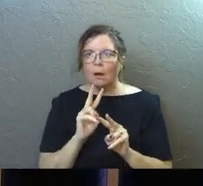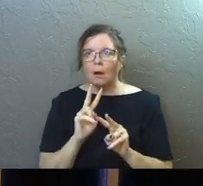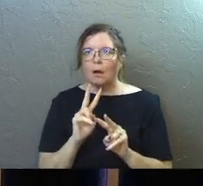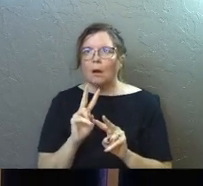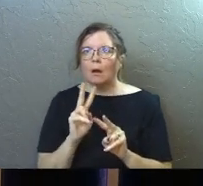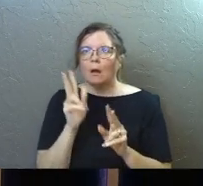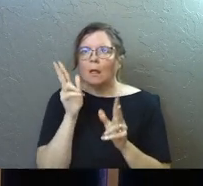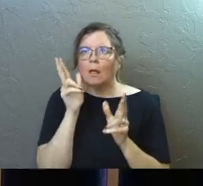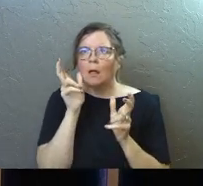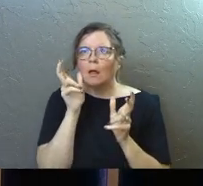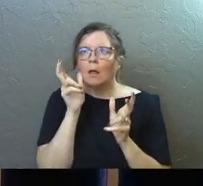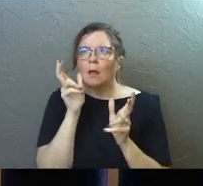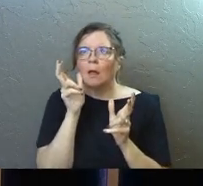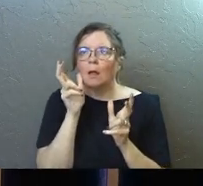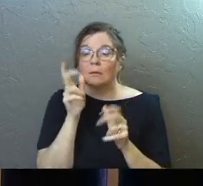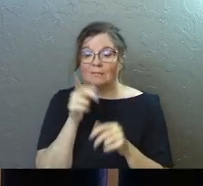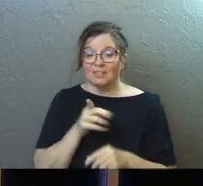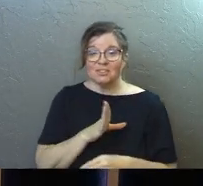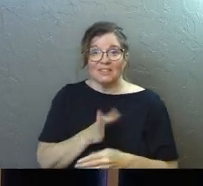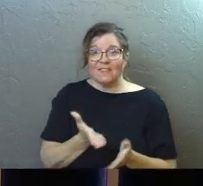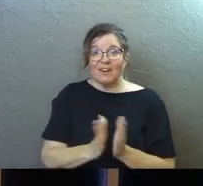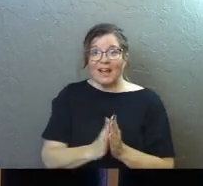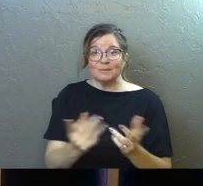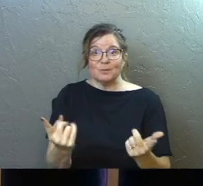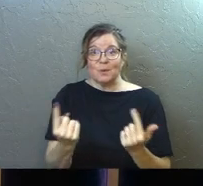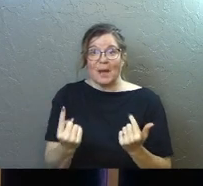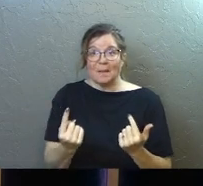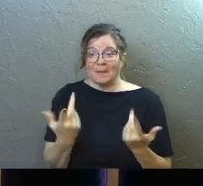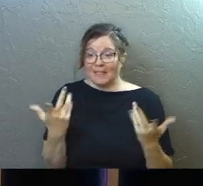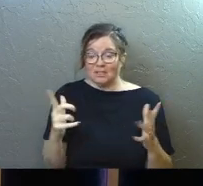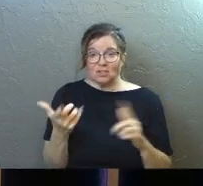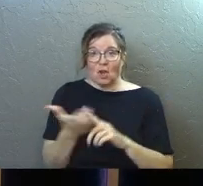And all of a sudden they're all sitting around her and she never even asked them to.